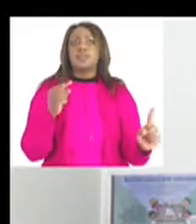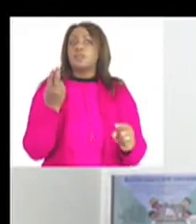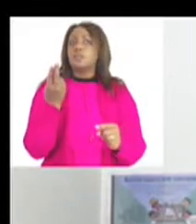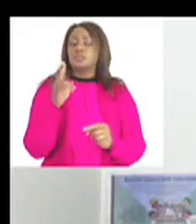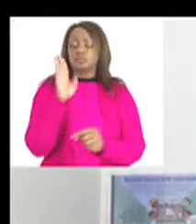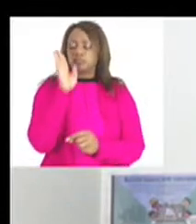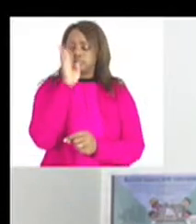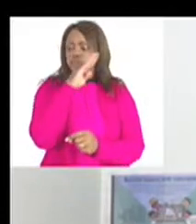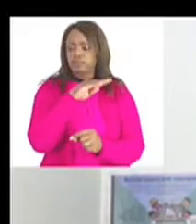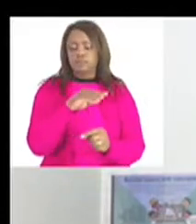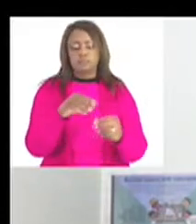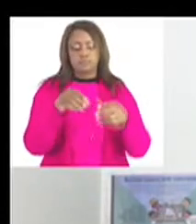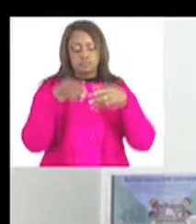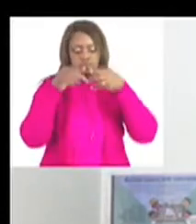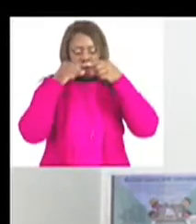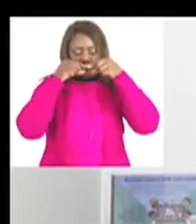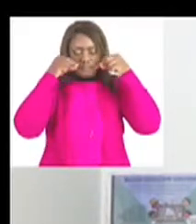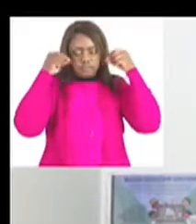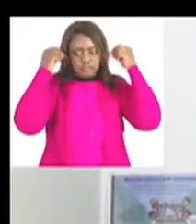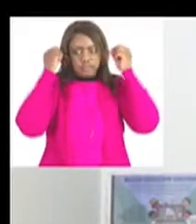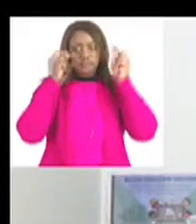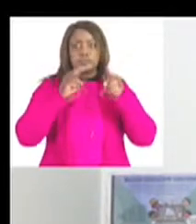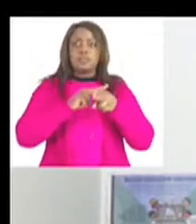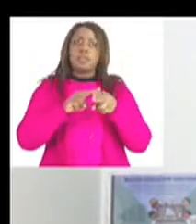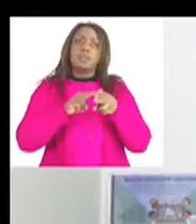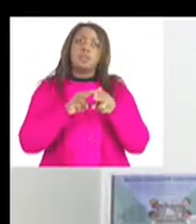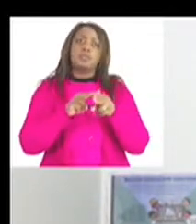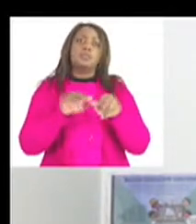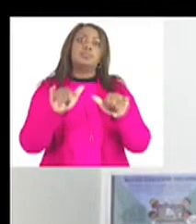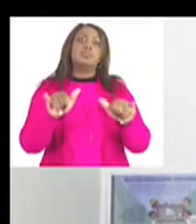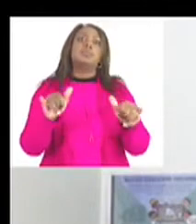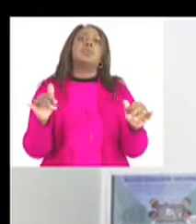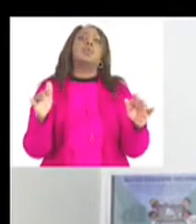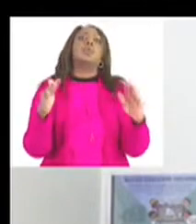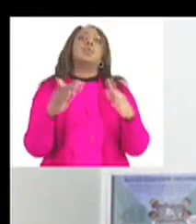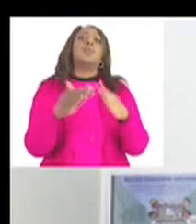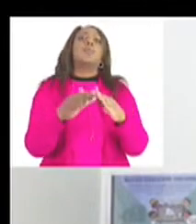to wear your mask stay home and stay safe